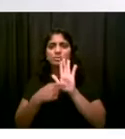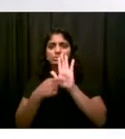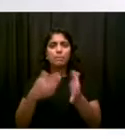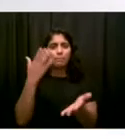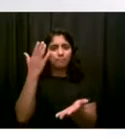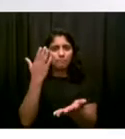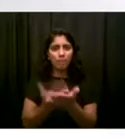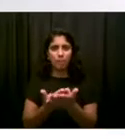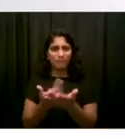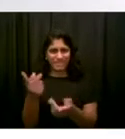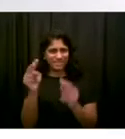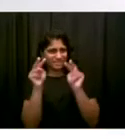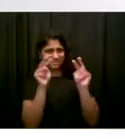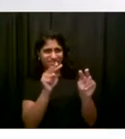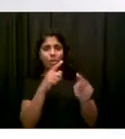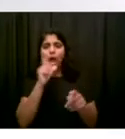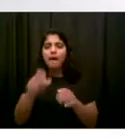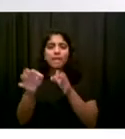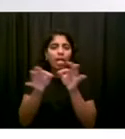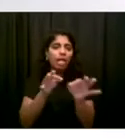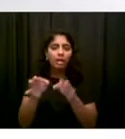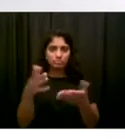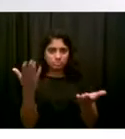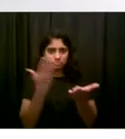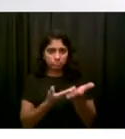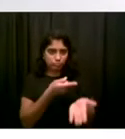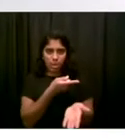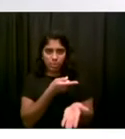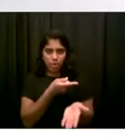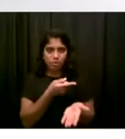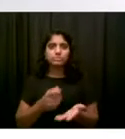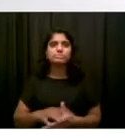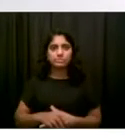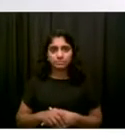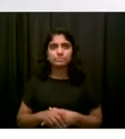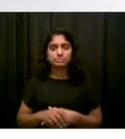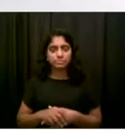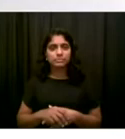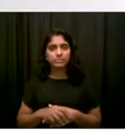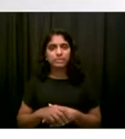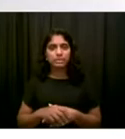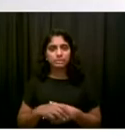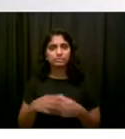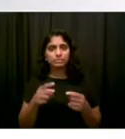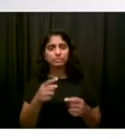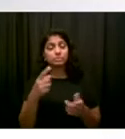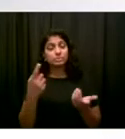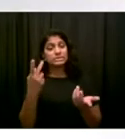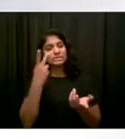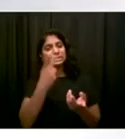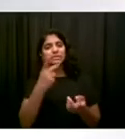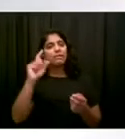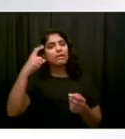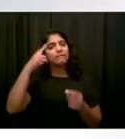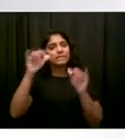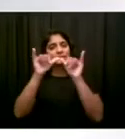systems are critical to achieving equity. And we're just so proud to be part of it. Thank you so much, sir.